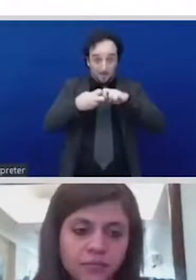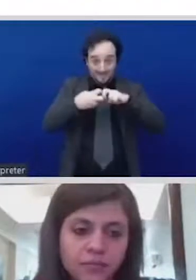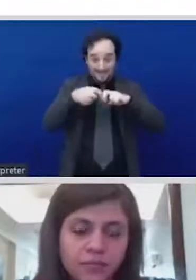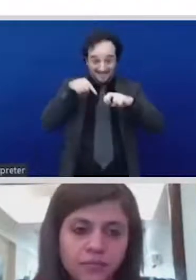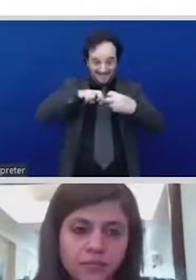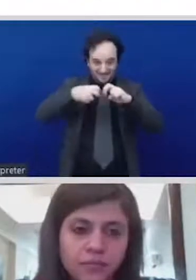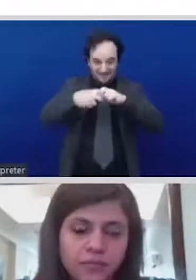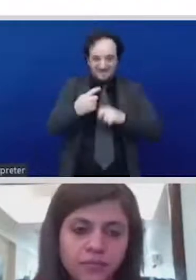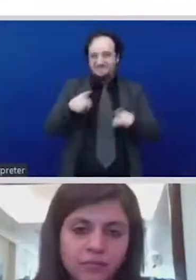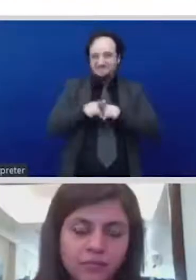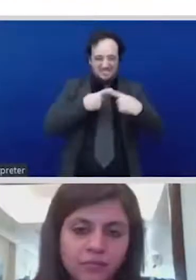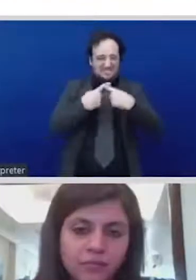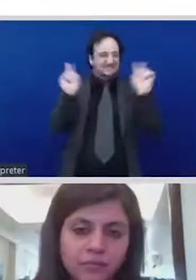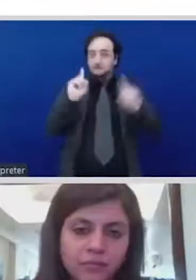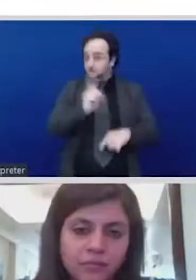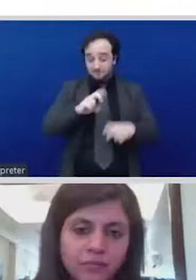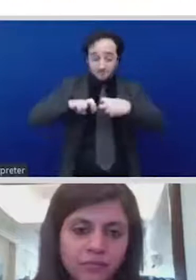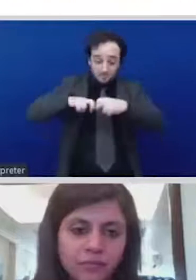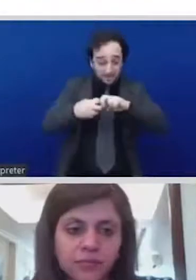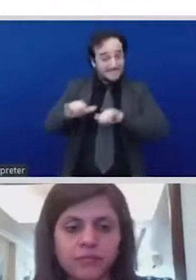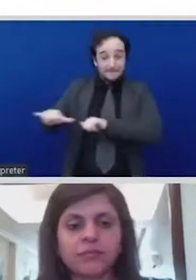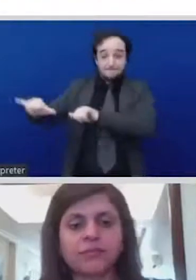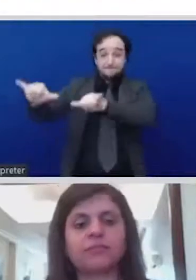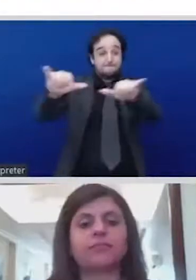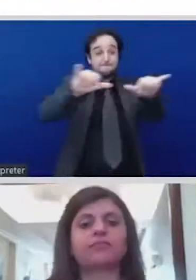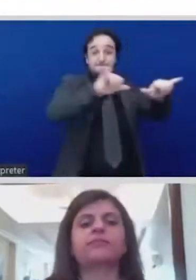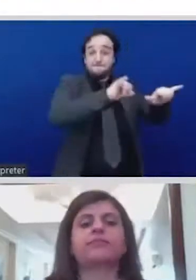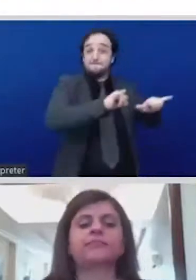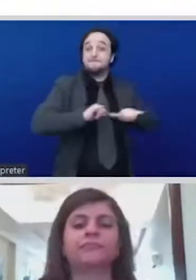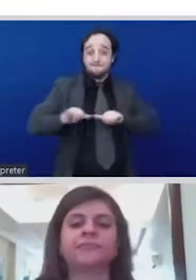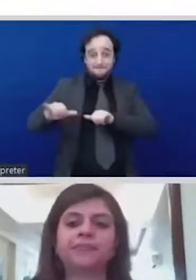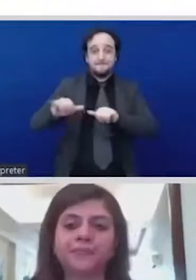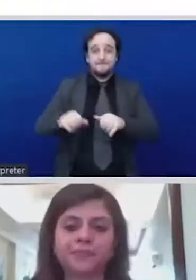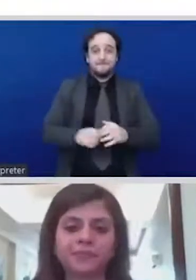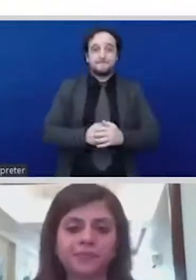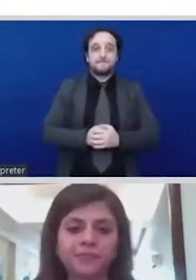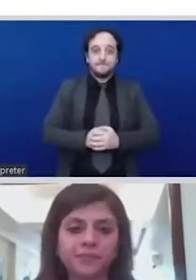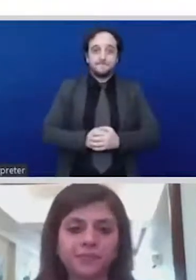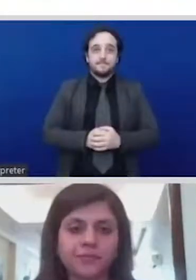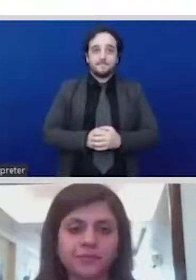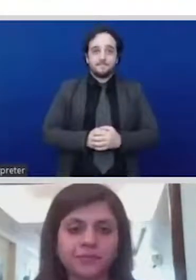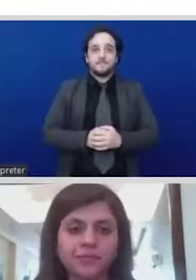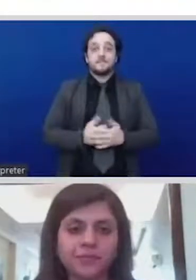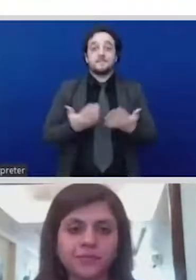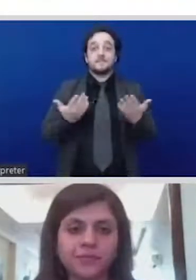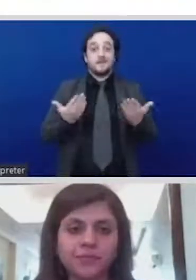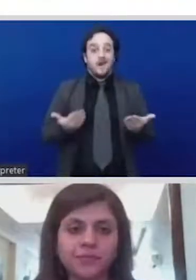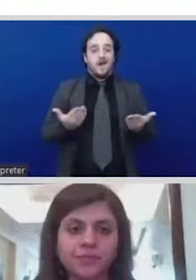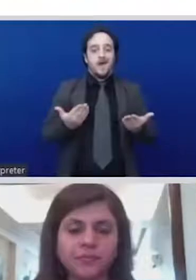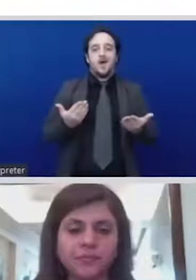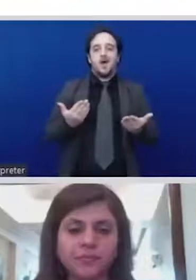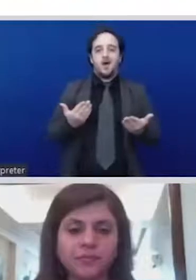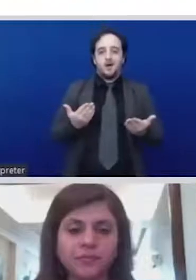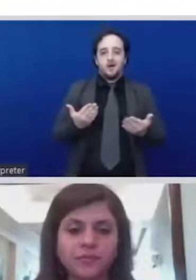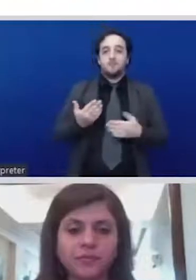to Rabin Indrahat Hatari some of the issues that we have been mentioning here have to do you know